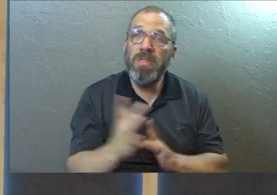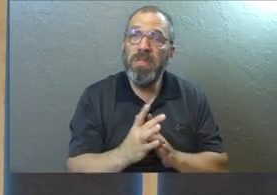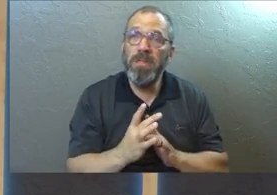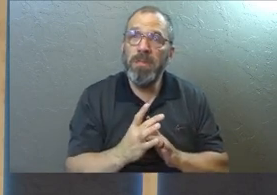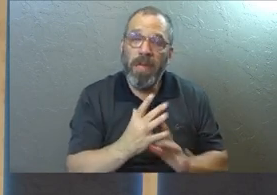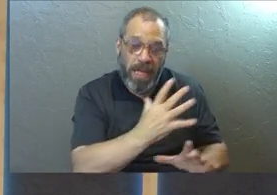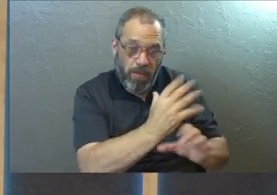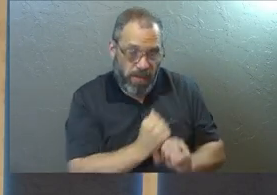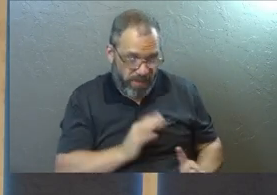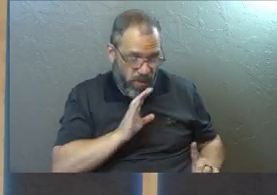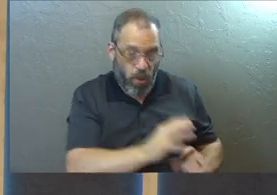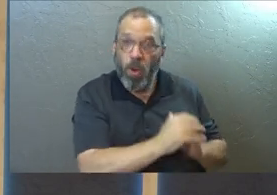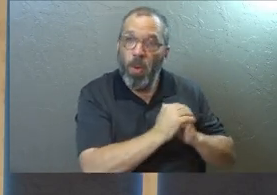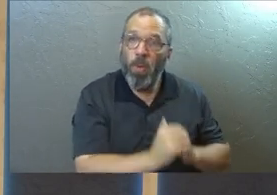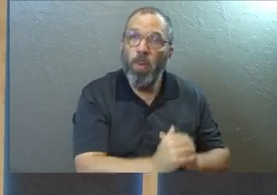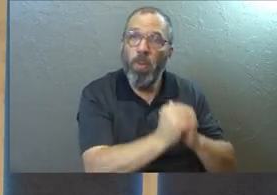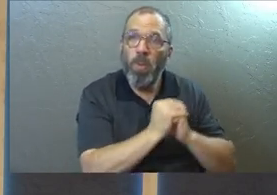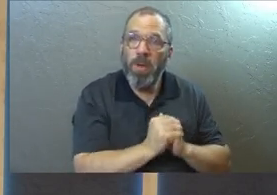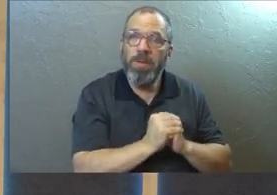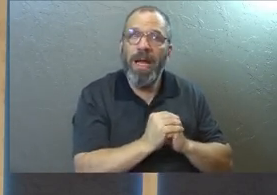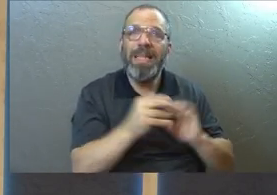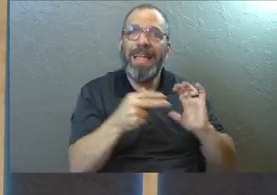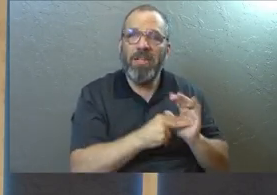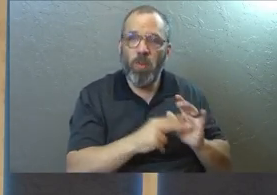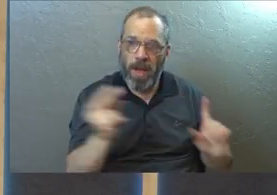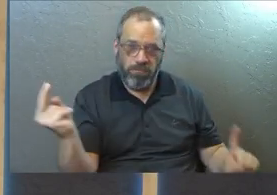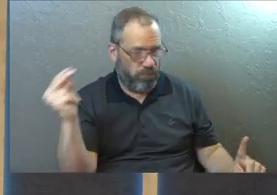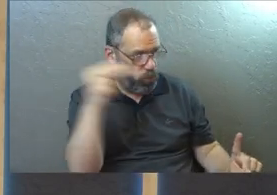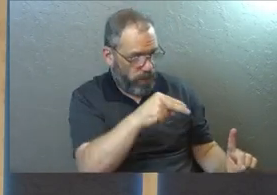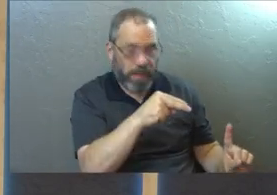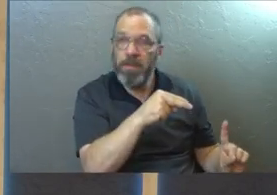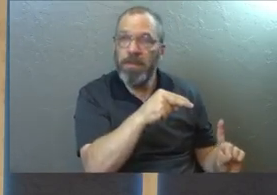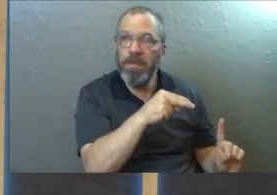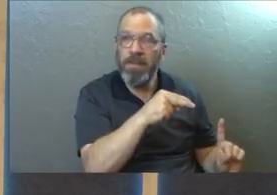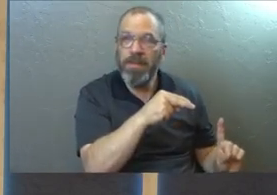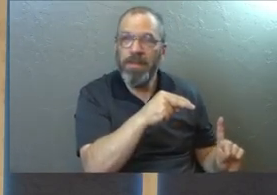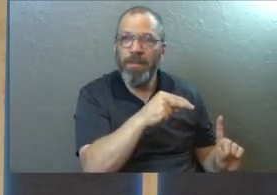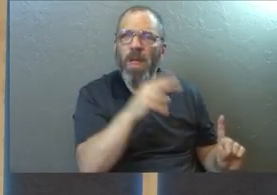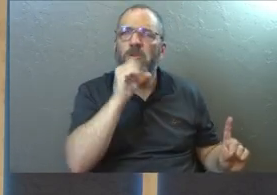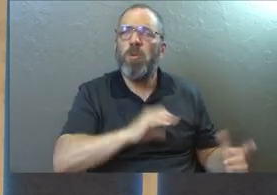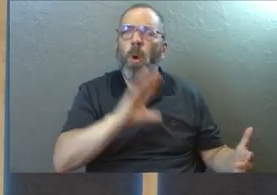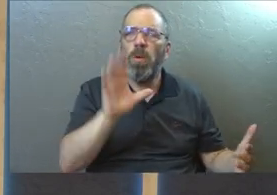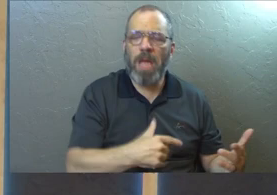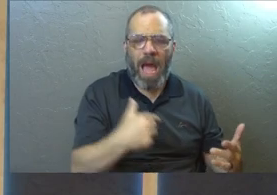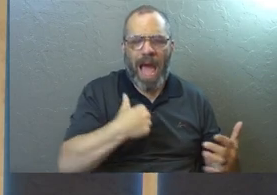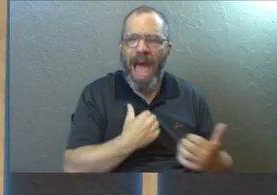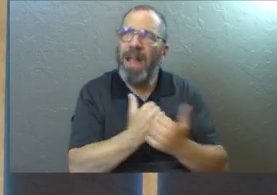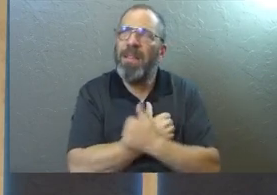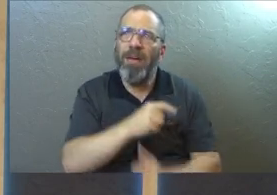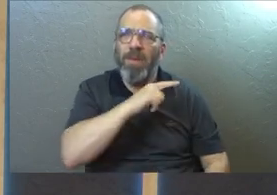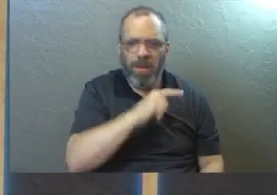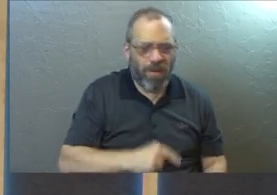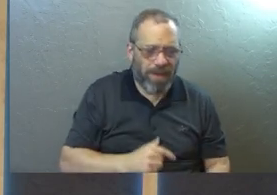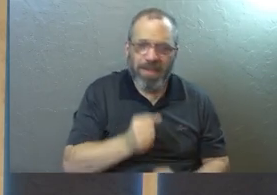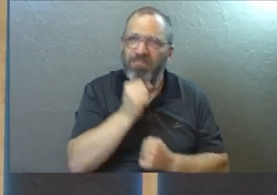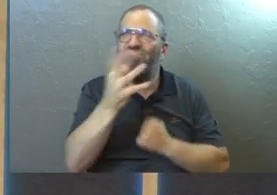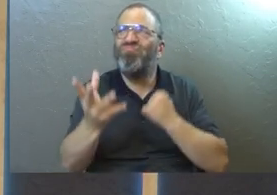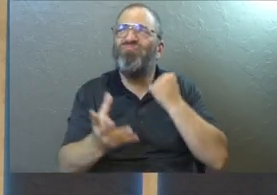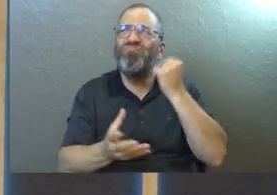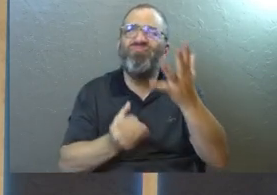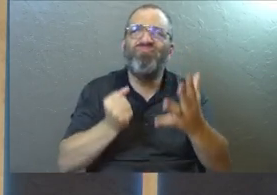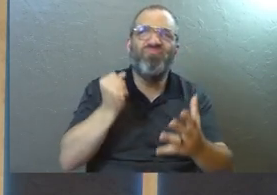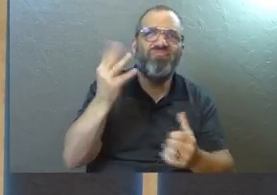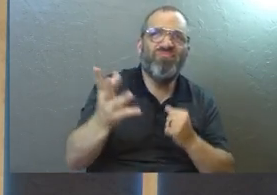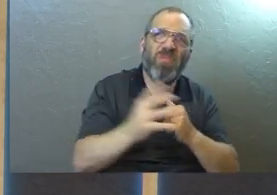receiving her worship. That's why he's looking at her. There's an old song that says, I love you, Lord, and I lift my voice